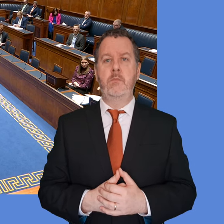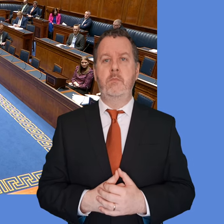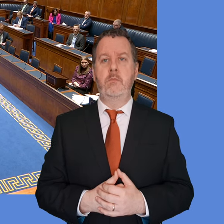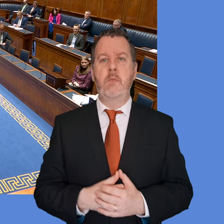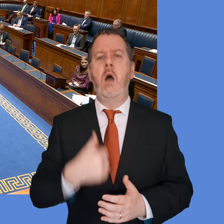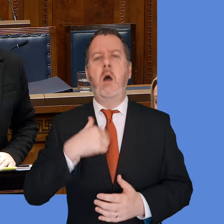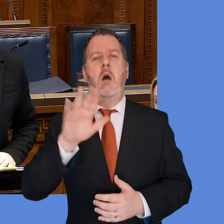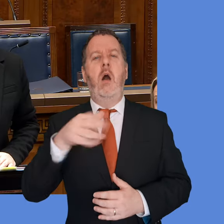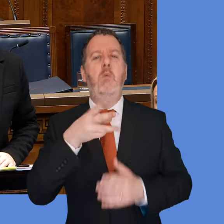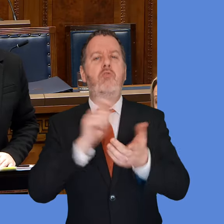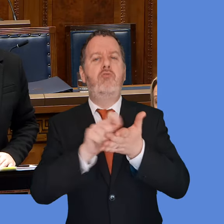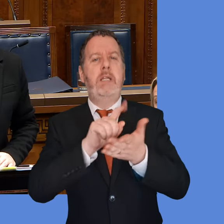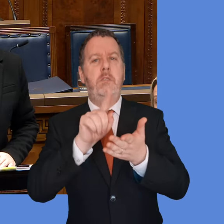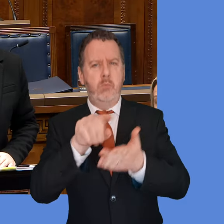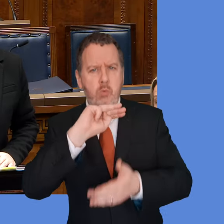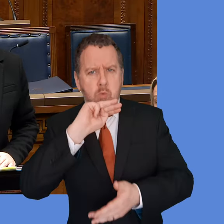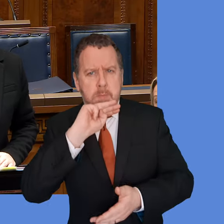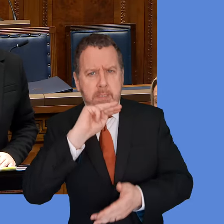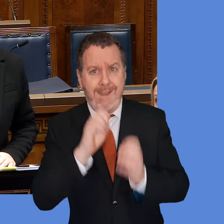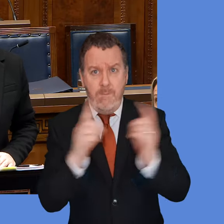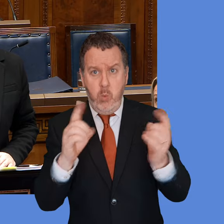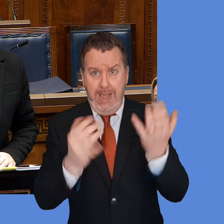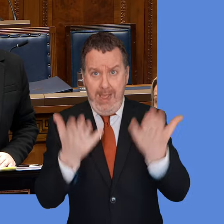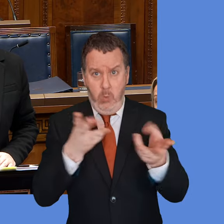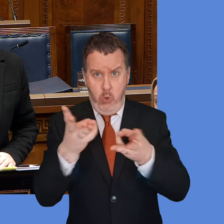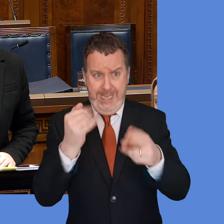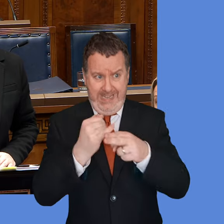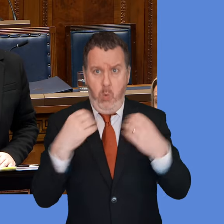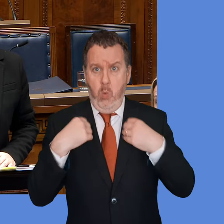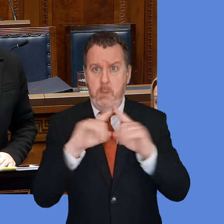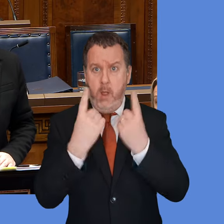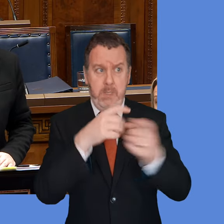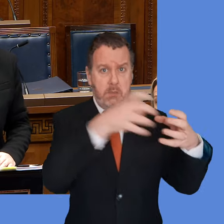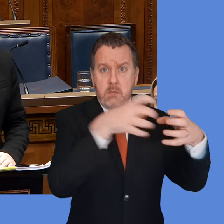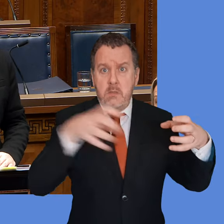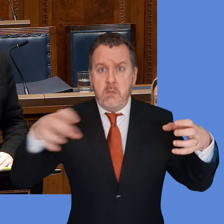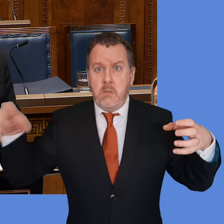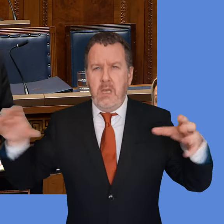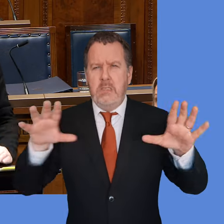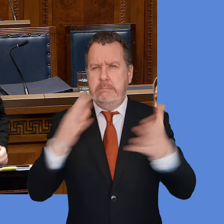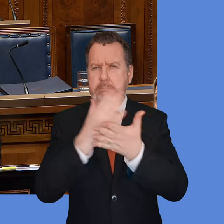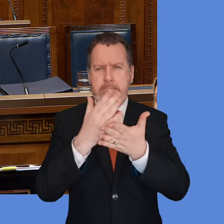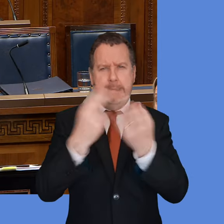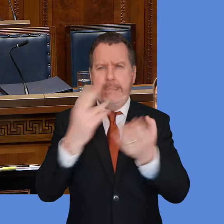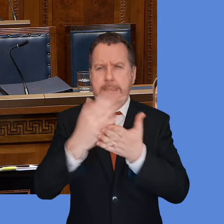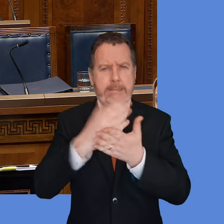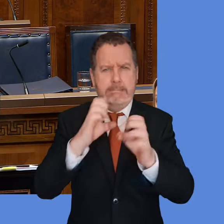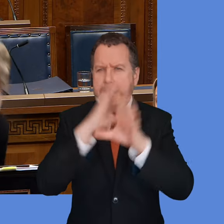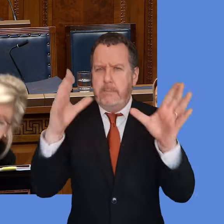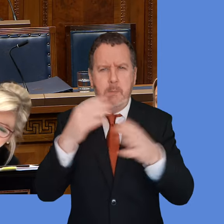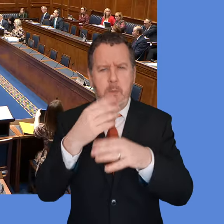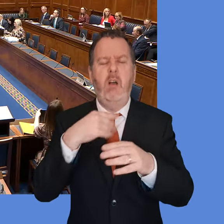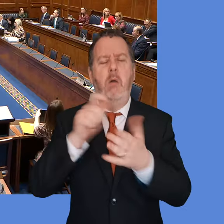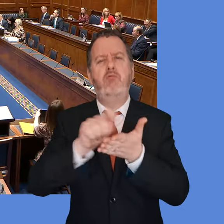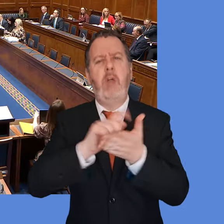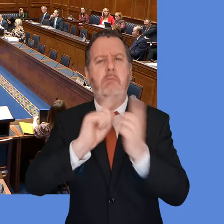I'll write to the member. Do you mean in relation to how everybody's working within their respective departments? I'll talk to you afterwards, perhaps to get more clarification on what it is that you're